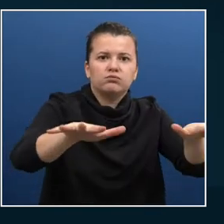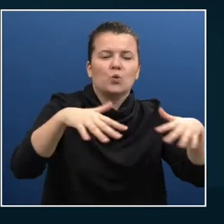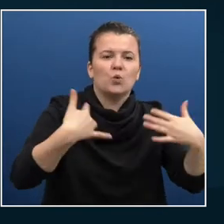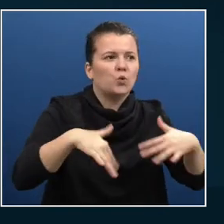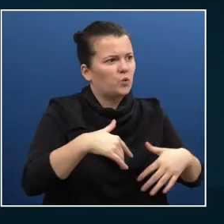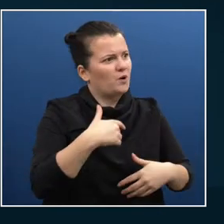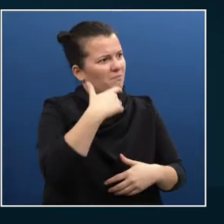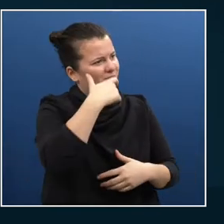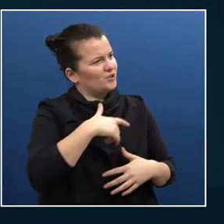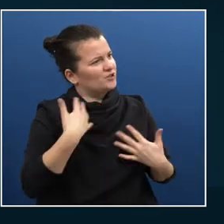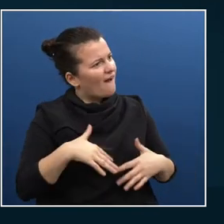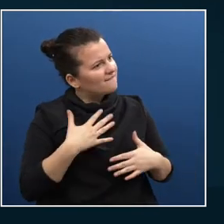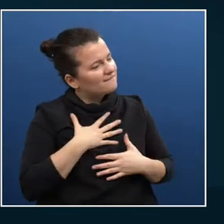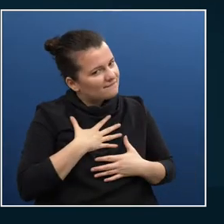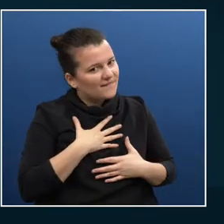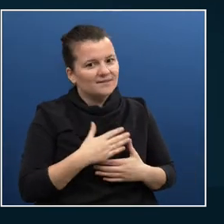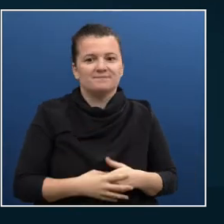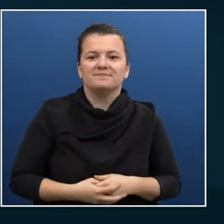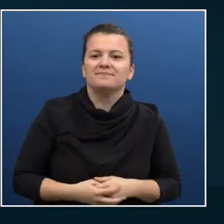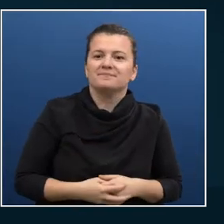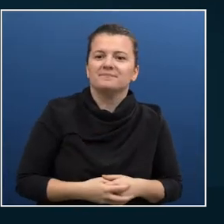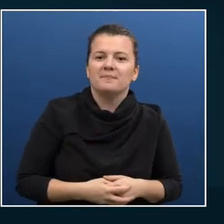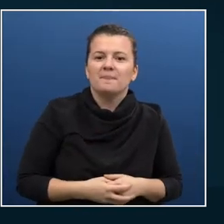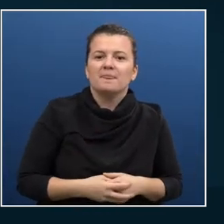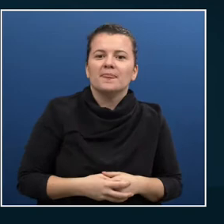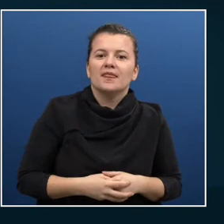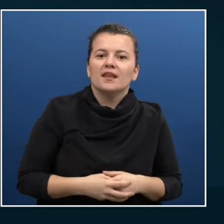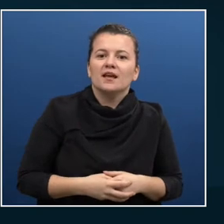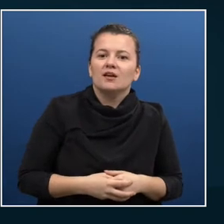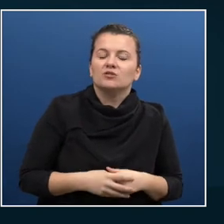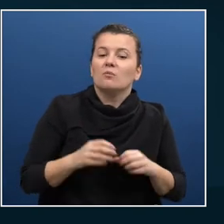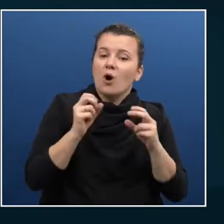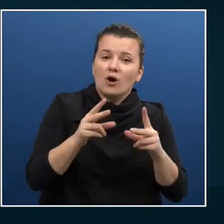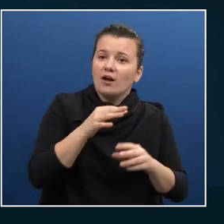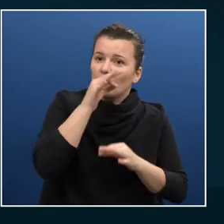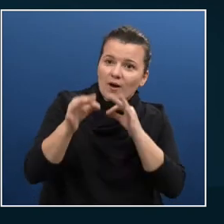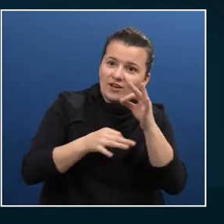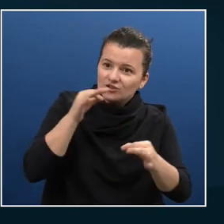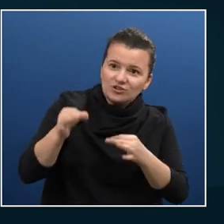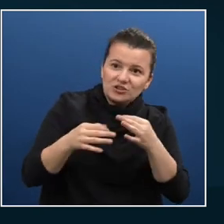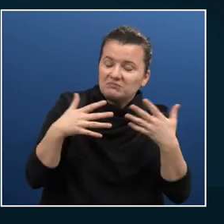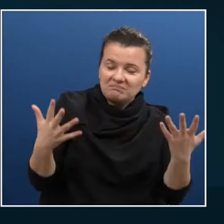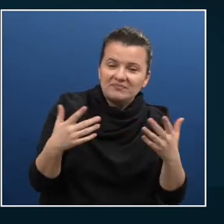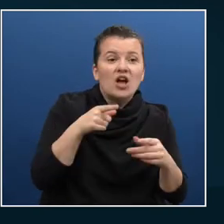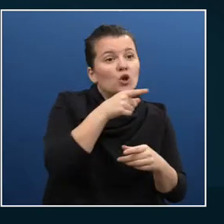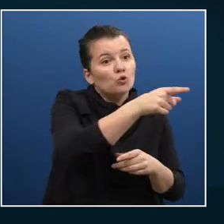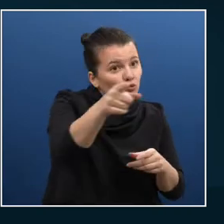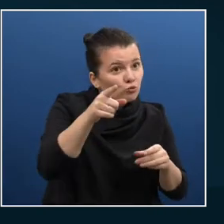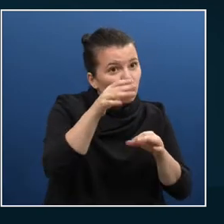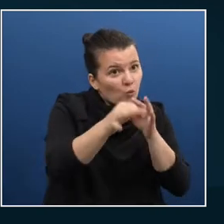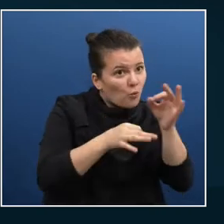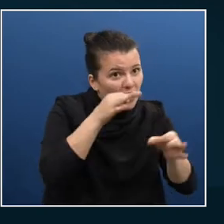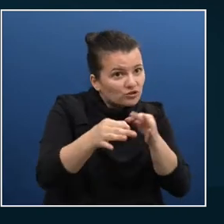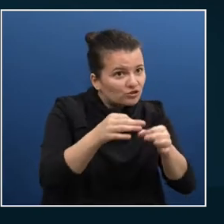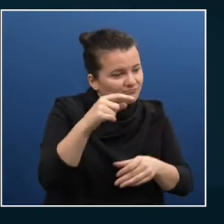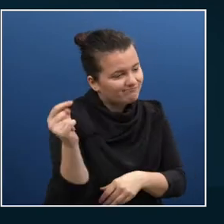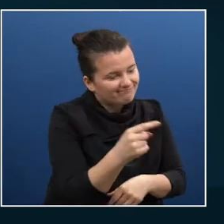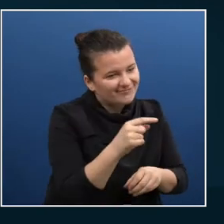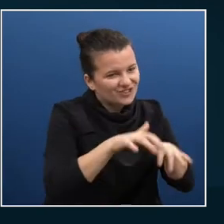And I, I think we were out of questions for now. So again, if you have any questions, put them in the chat and the floor is yours.